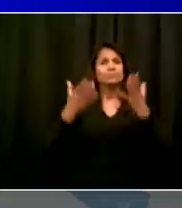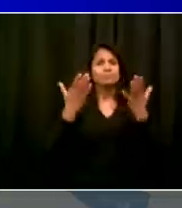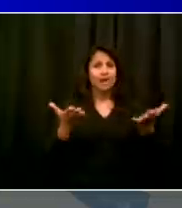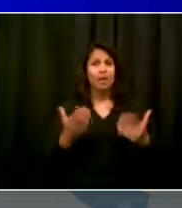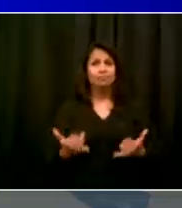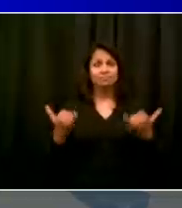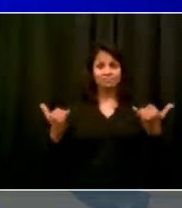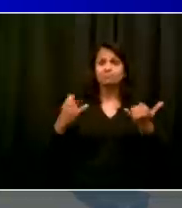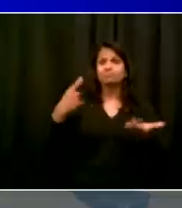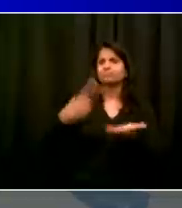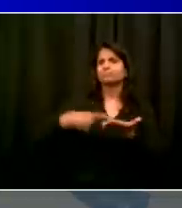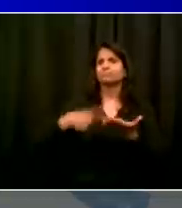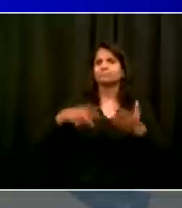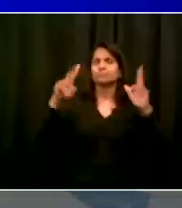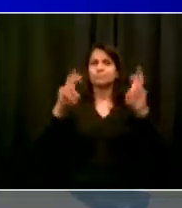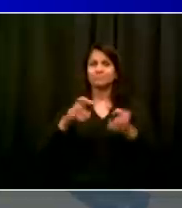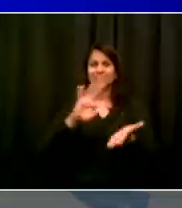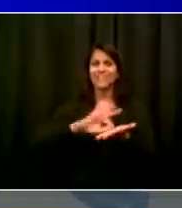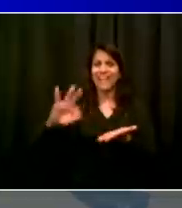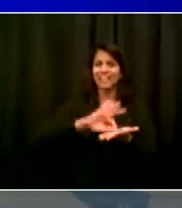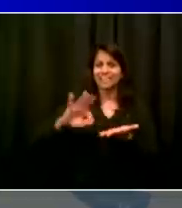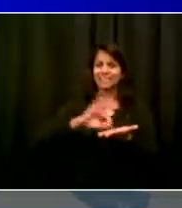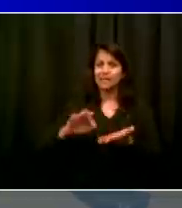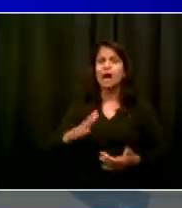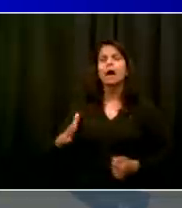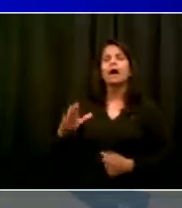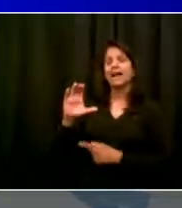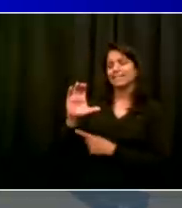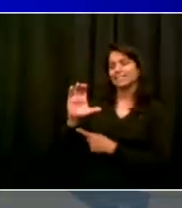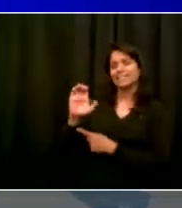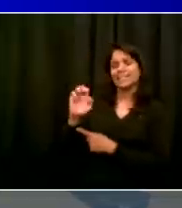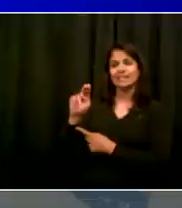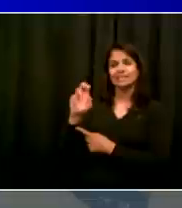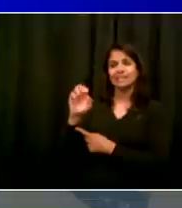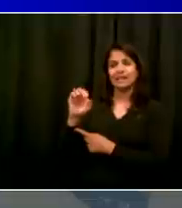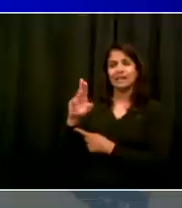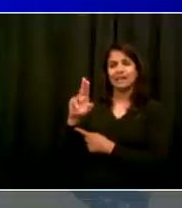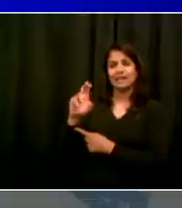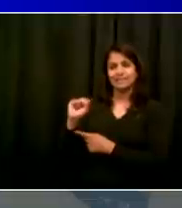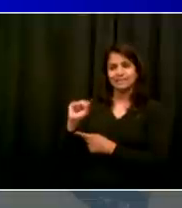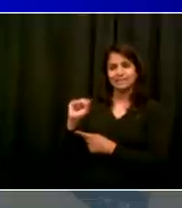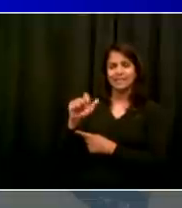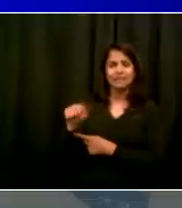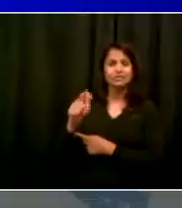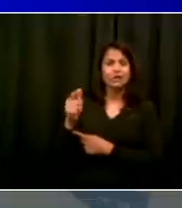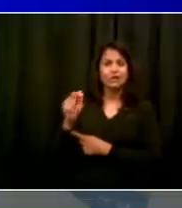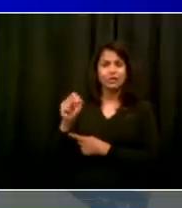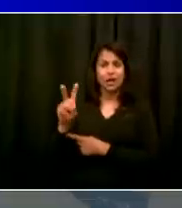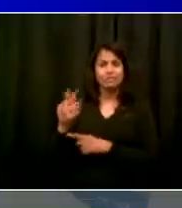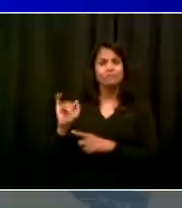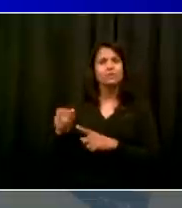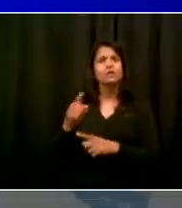going to be the last day to be counted in New York City. And if you have not been counted today, if you haven't filled out the form, today's a good day to do it.